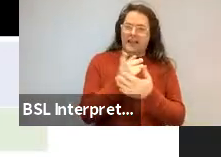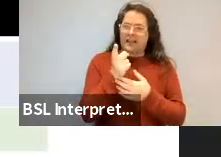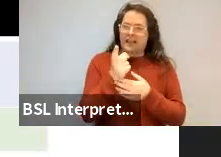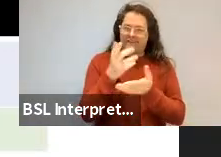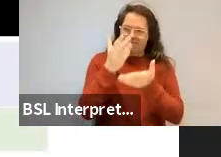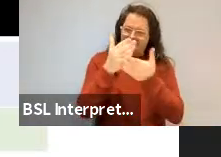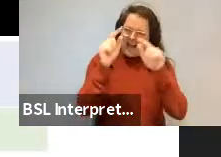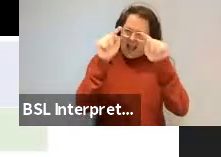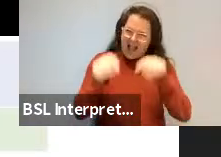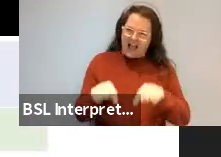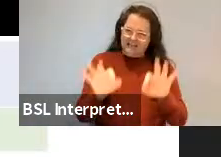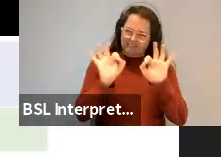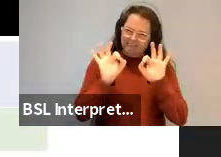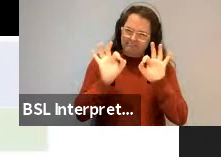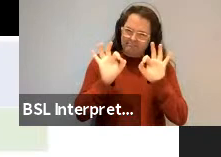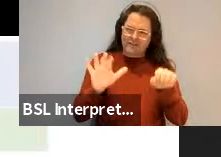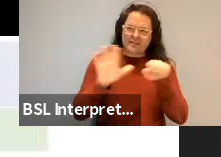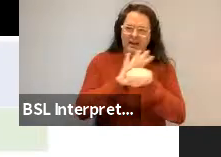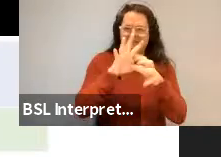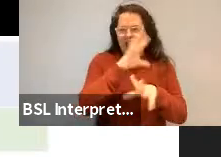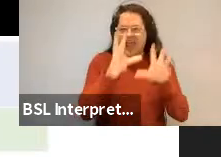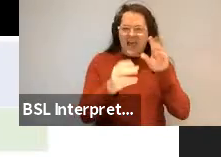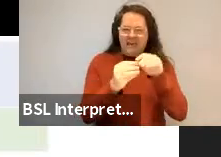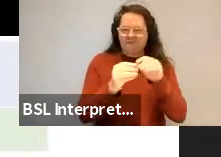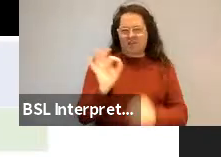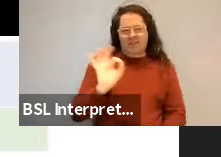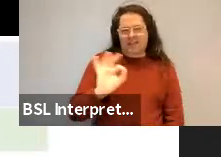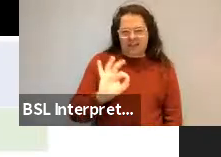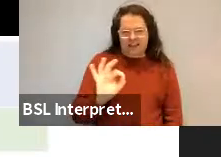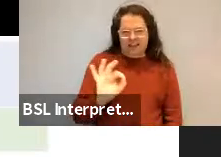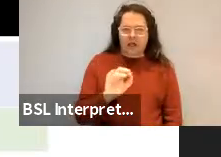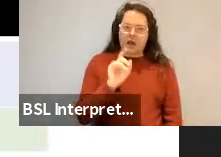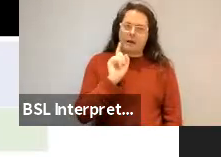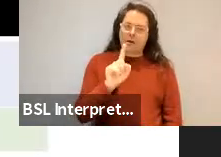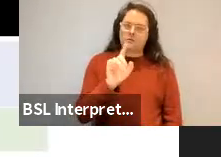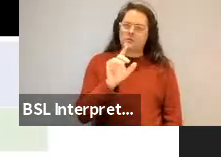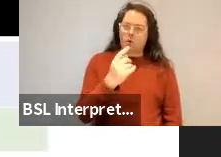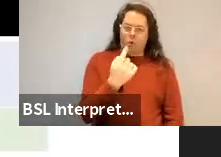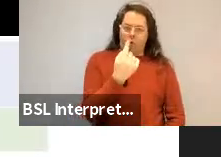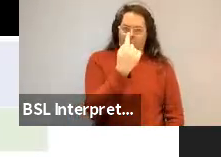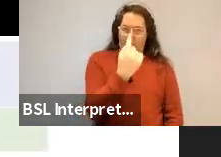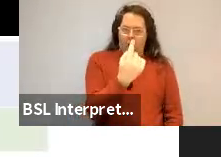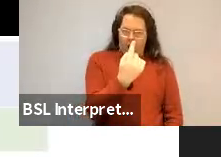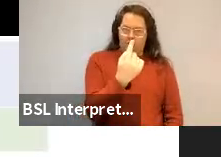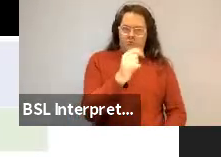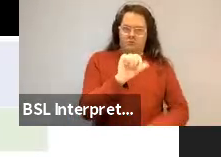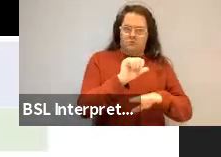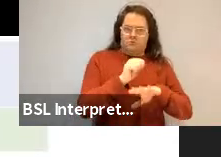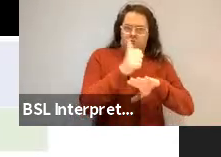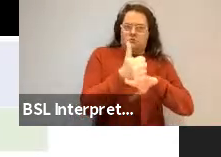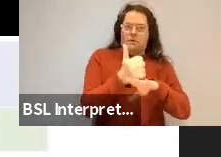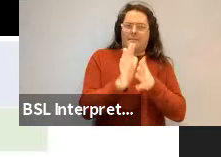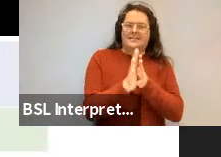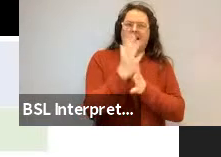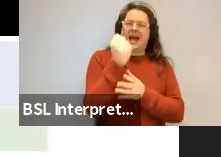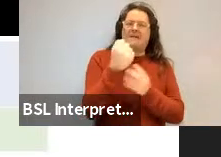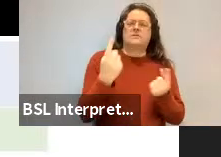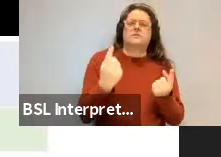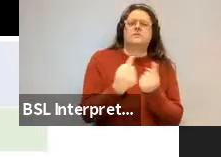I think what's going on is that because this use of, and this use of one foregrounds existence or quality,